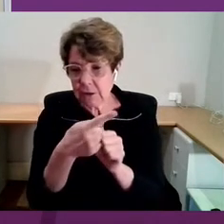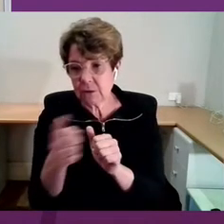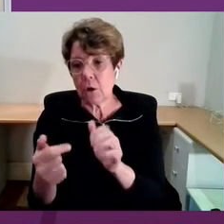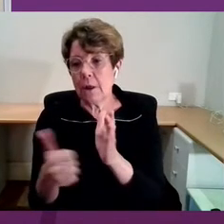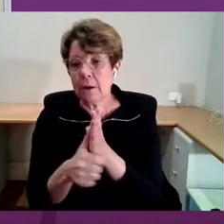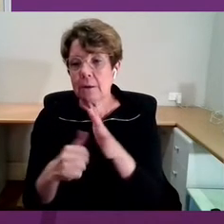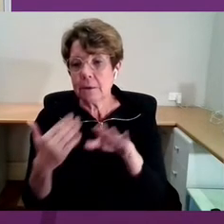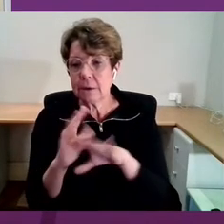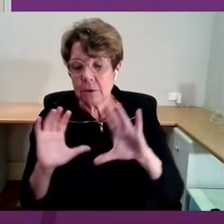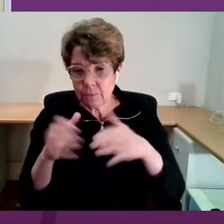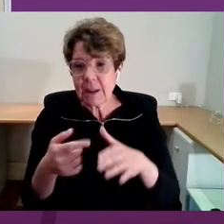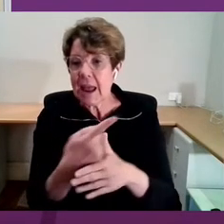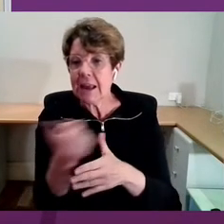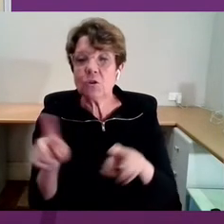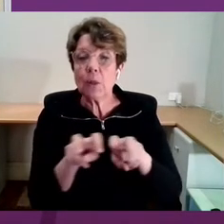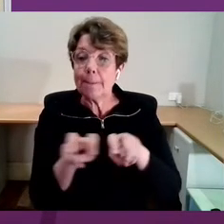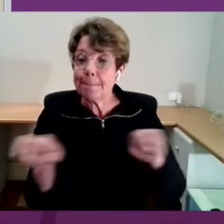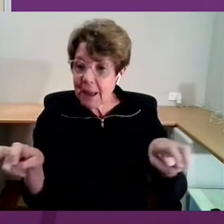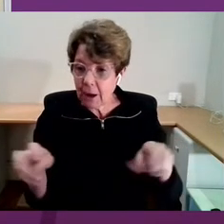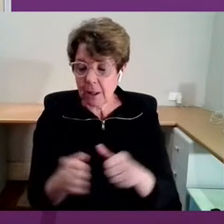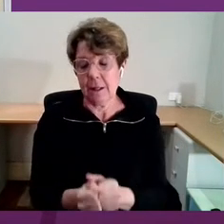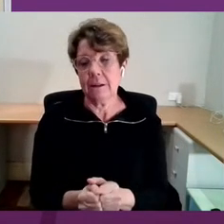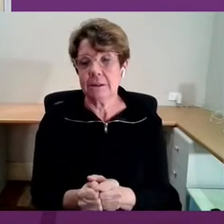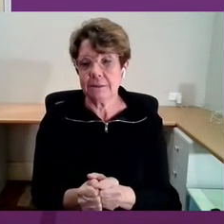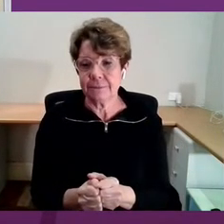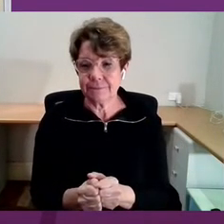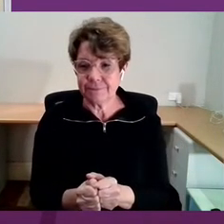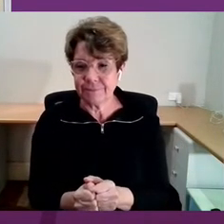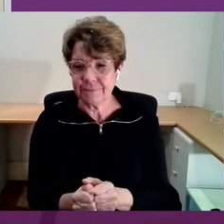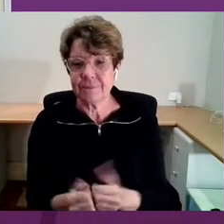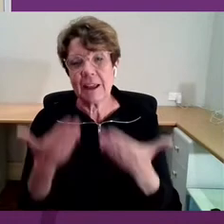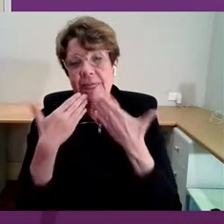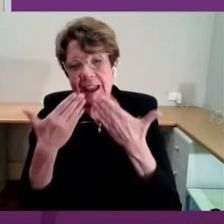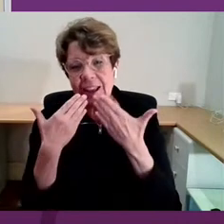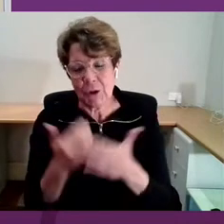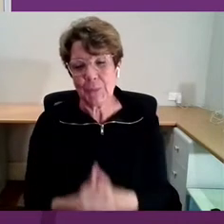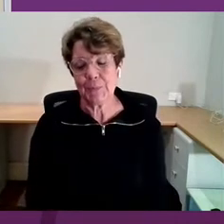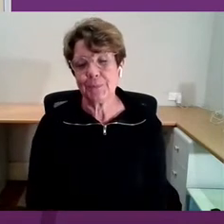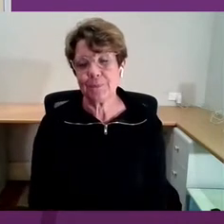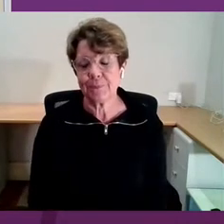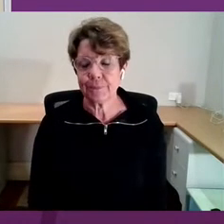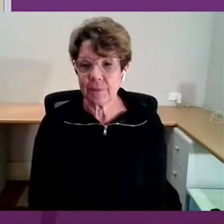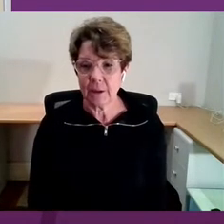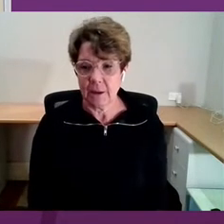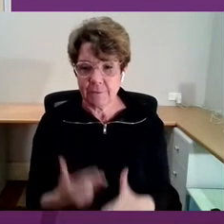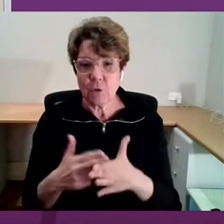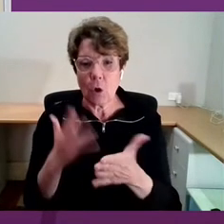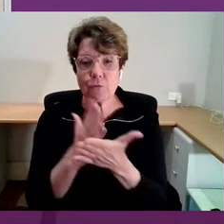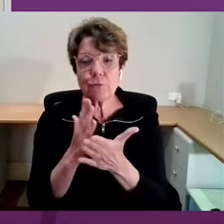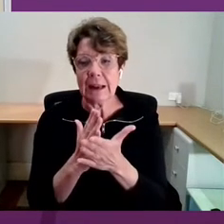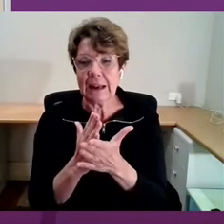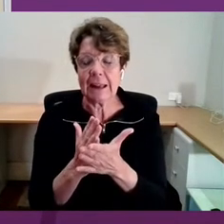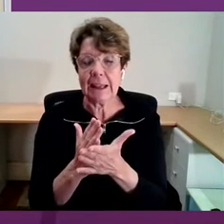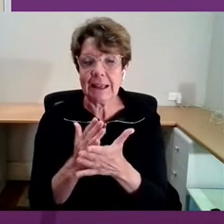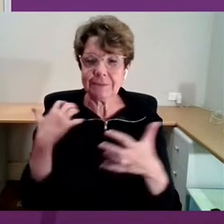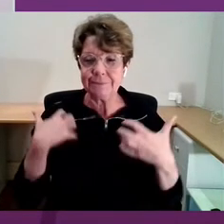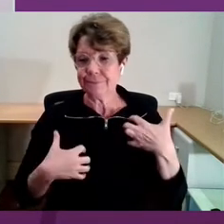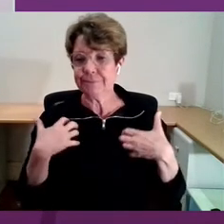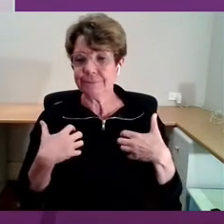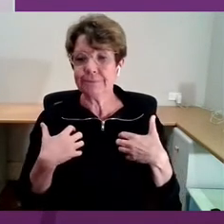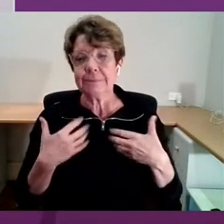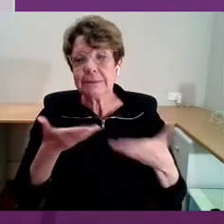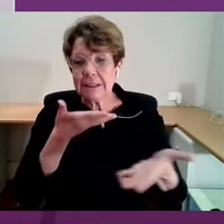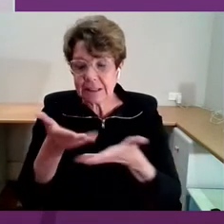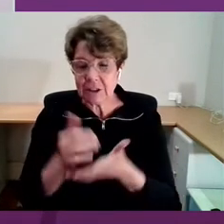Greta Bradman, Georgie Harmon and Faye Akinde Yeni. Thank you indeed for a really enlightening discussion. I would